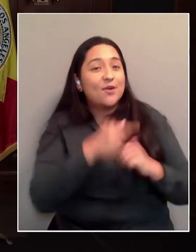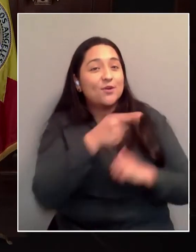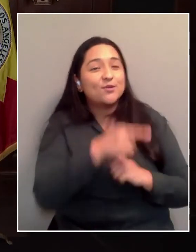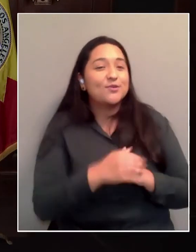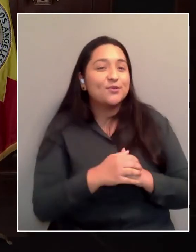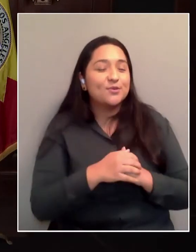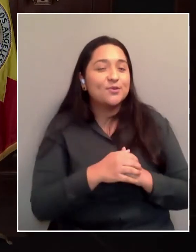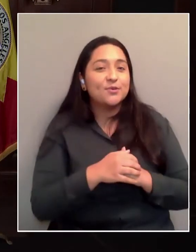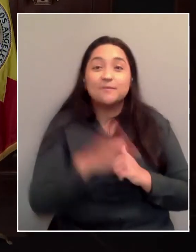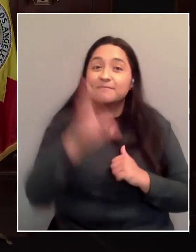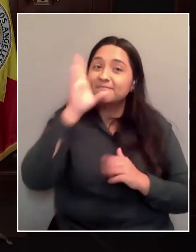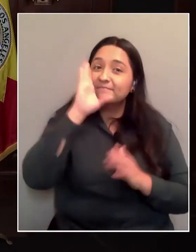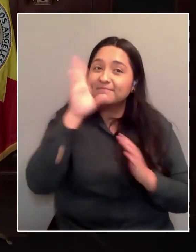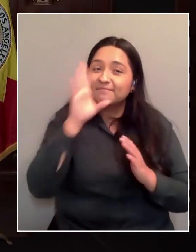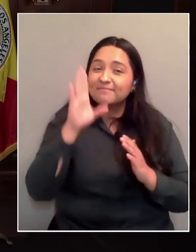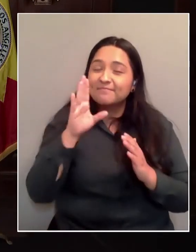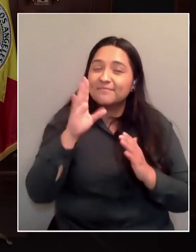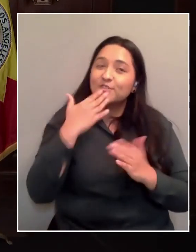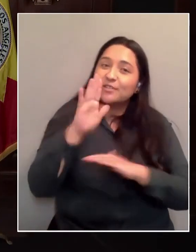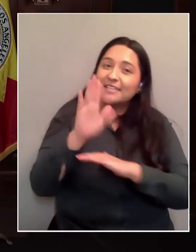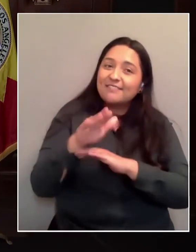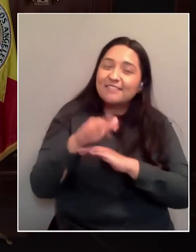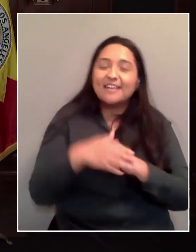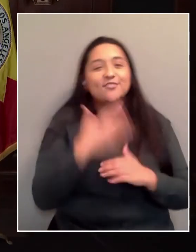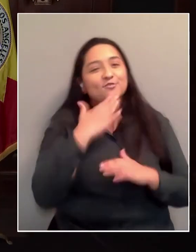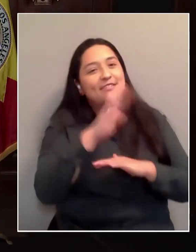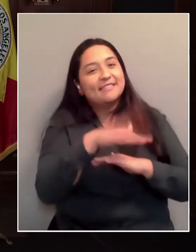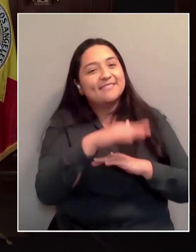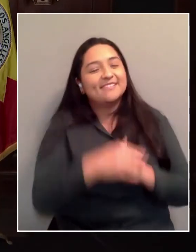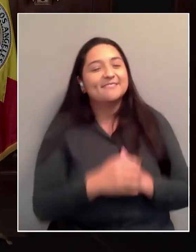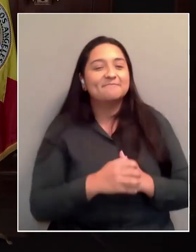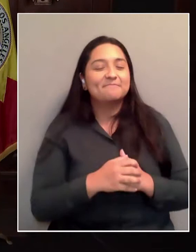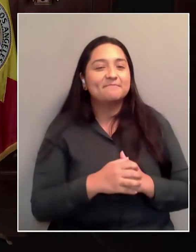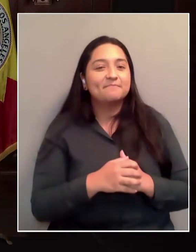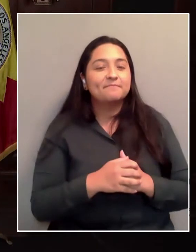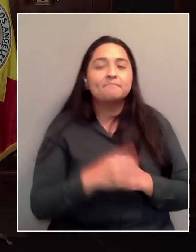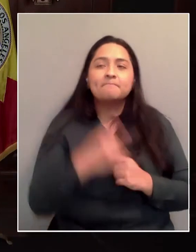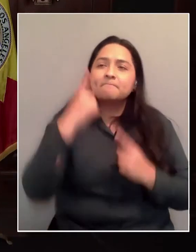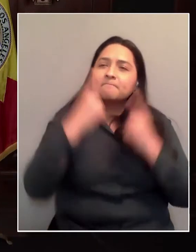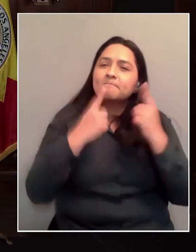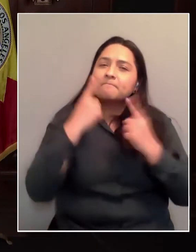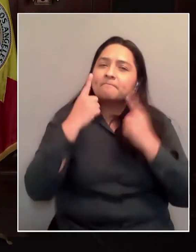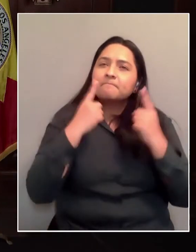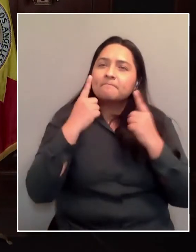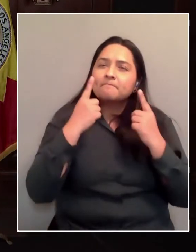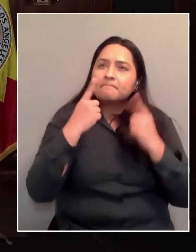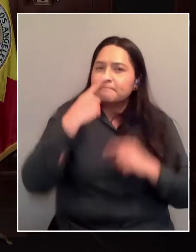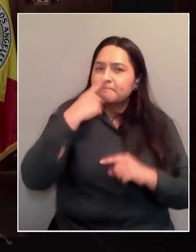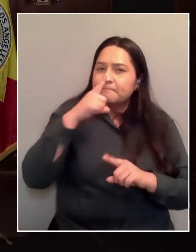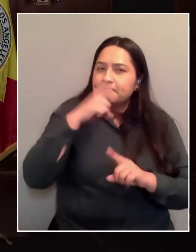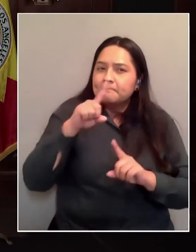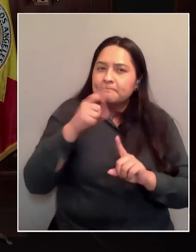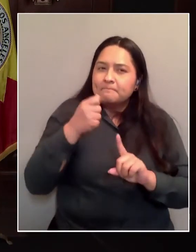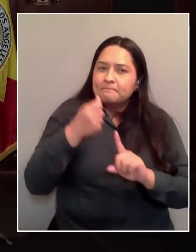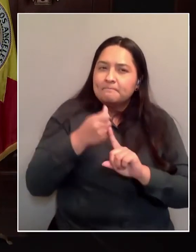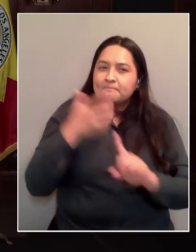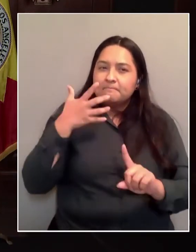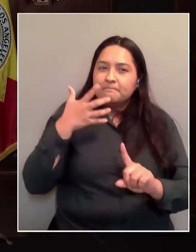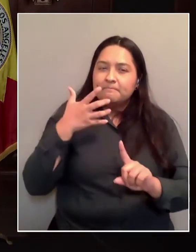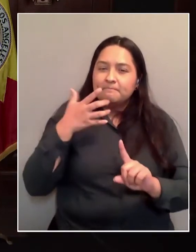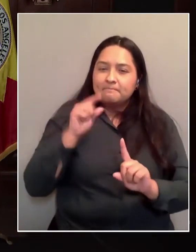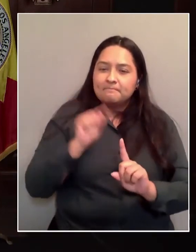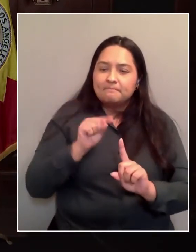Mr. Mayor. Good evening to you. You too. I wonder if you could elaborate a little bit on what you think happened that